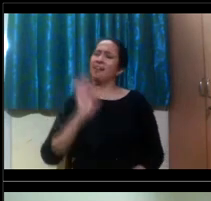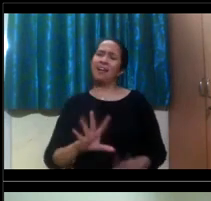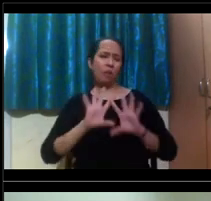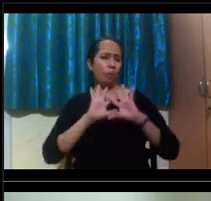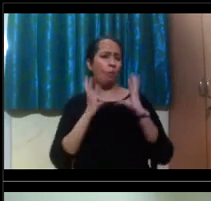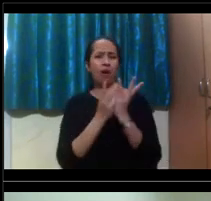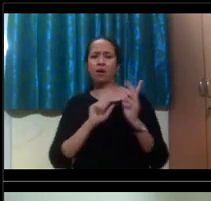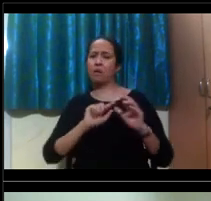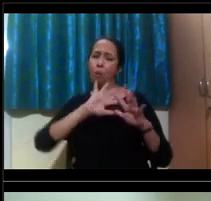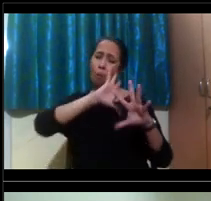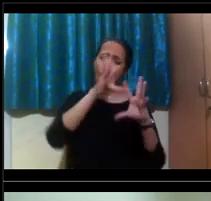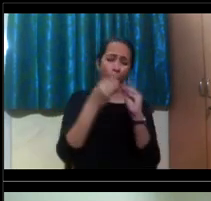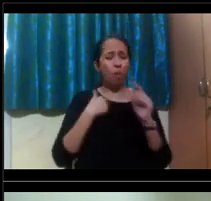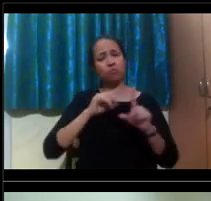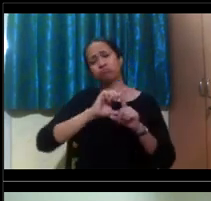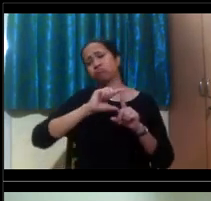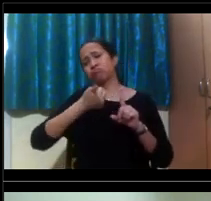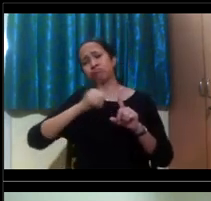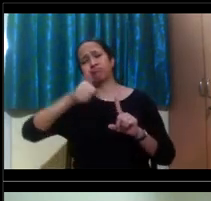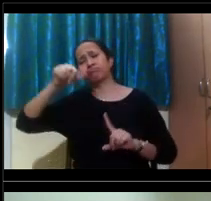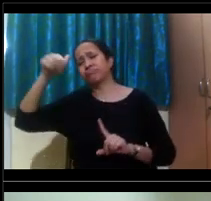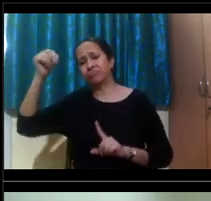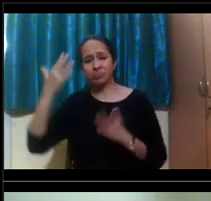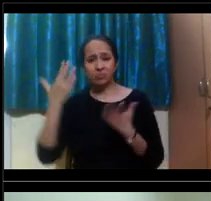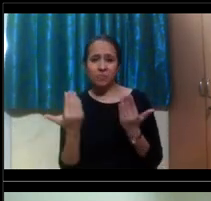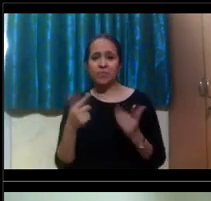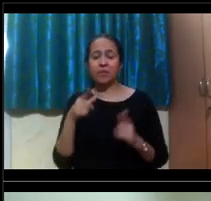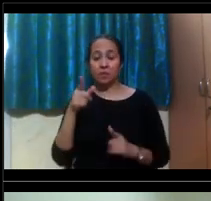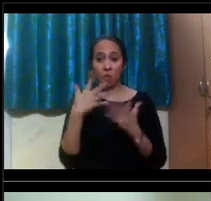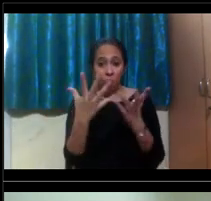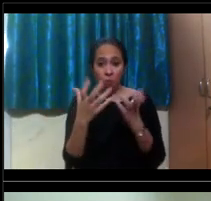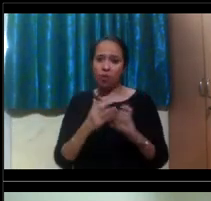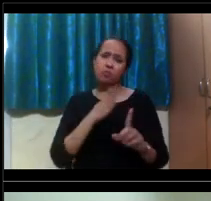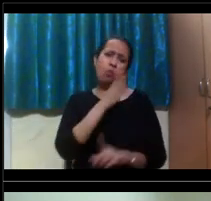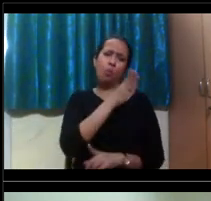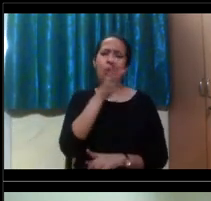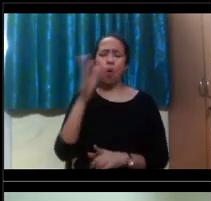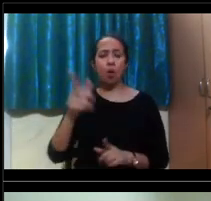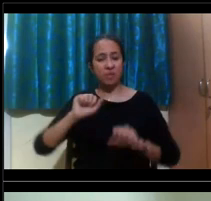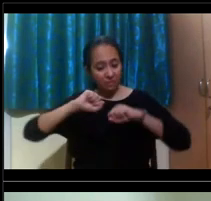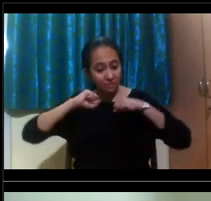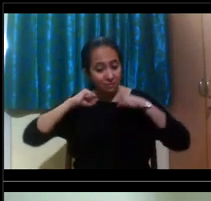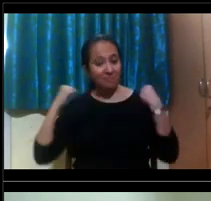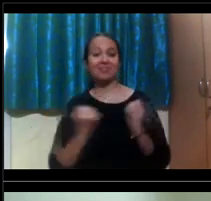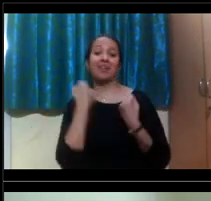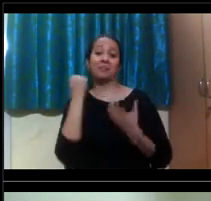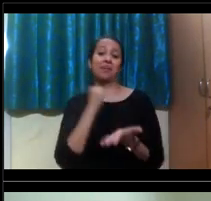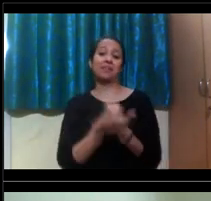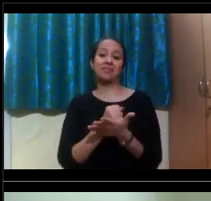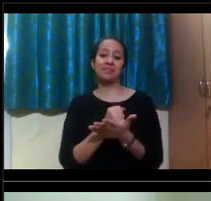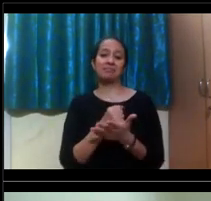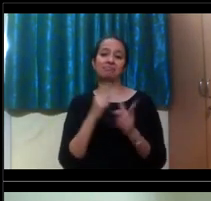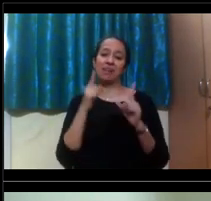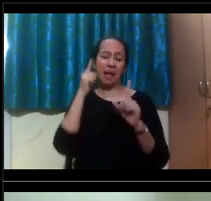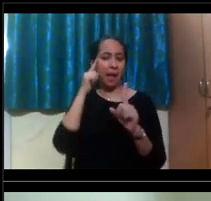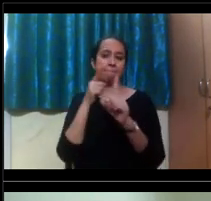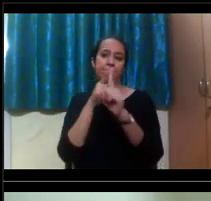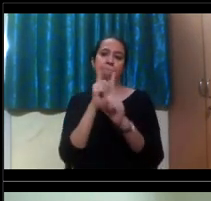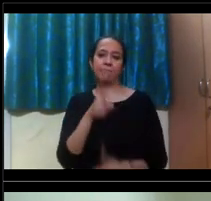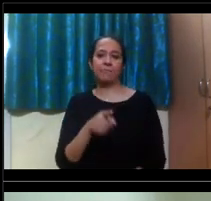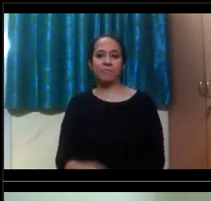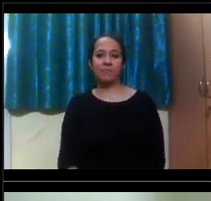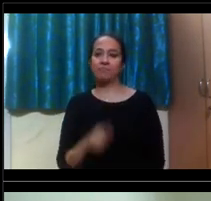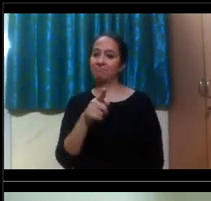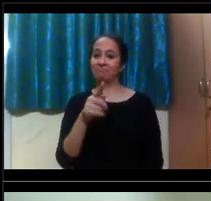it, go for your dreams, whatever you want to make it happen, just go and try your best to try and make it happen. That's a